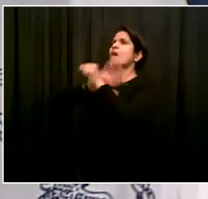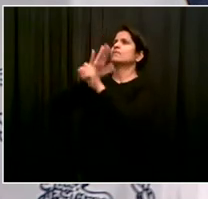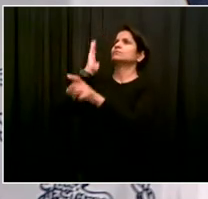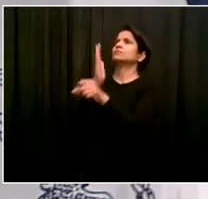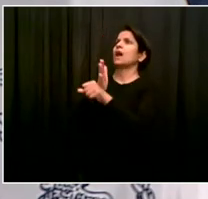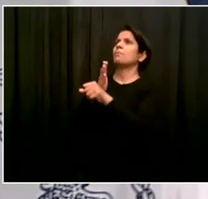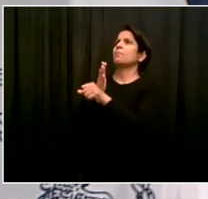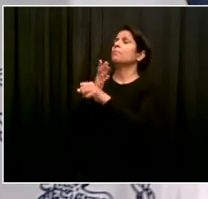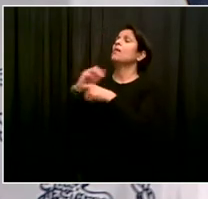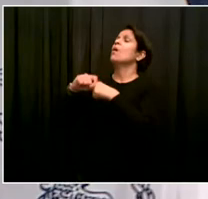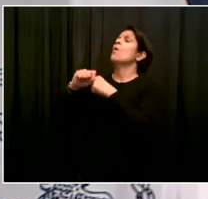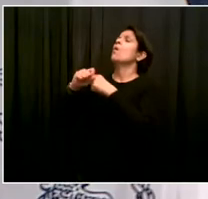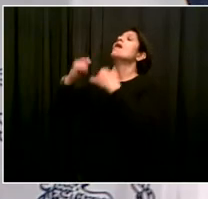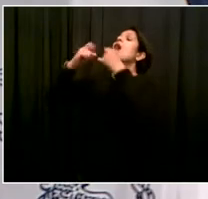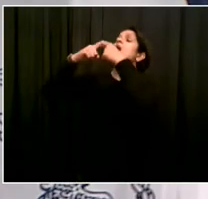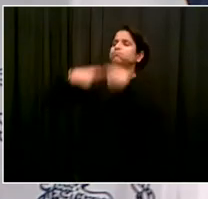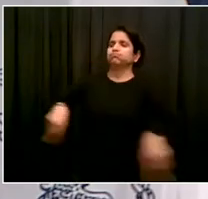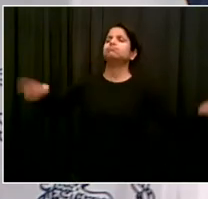building out across the city.